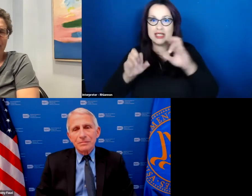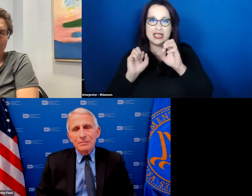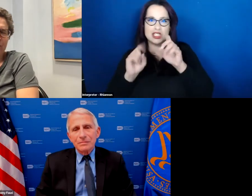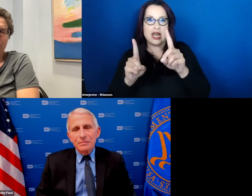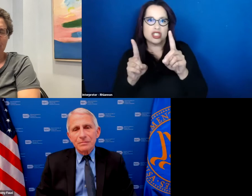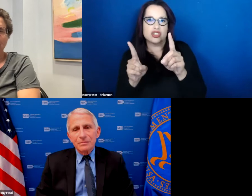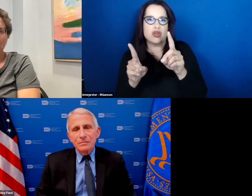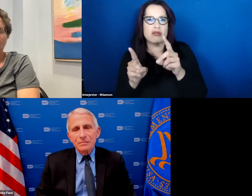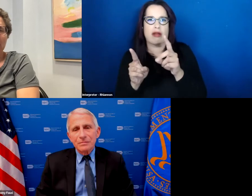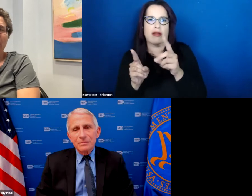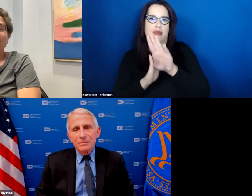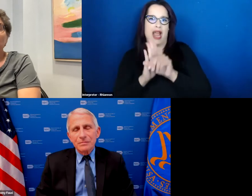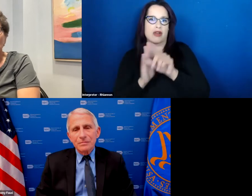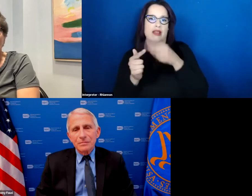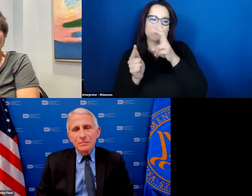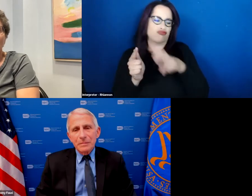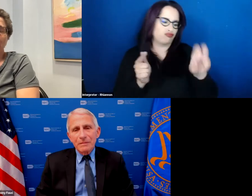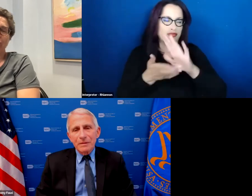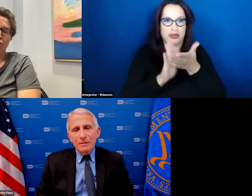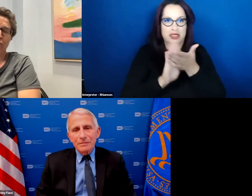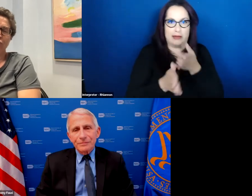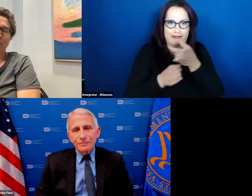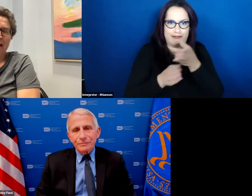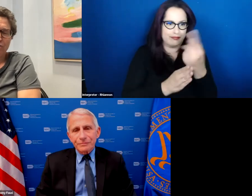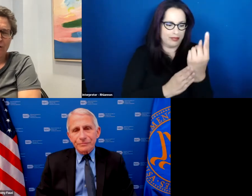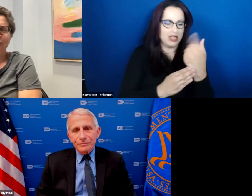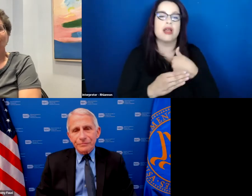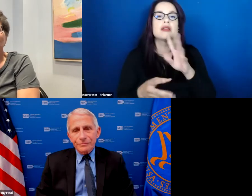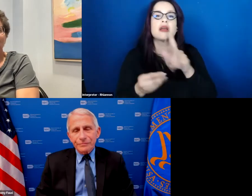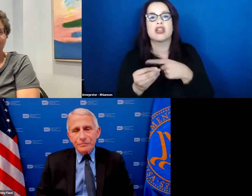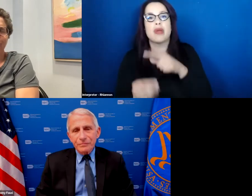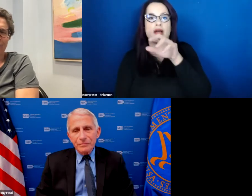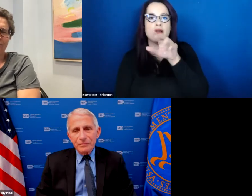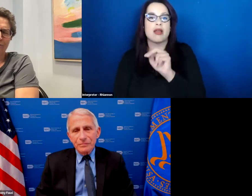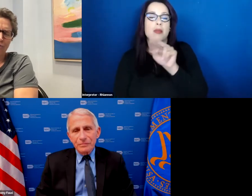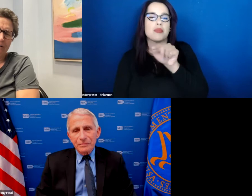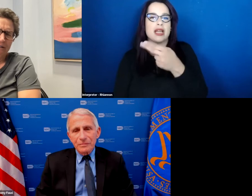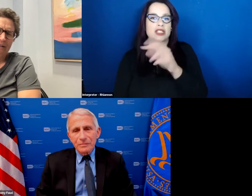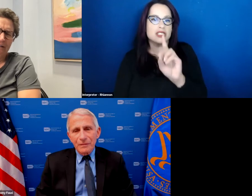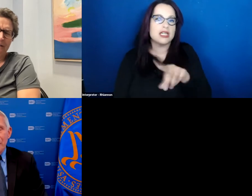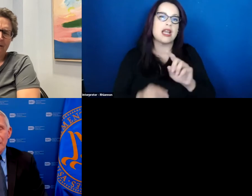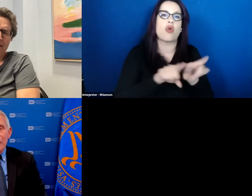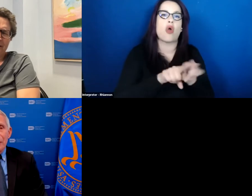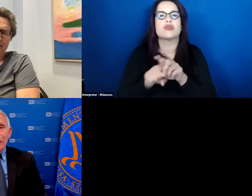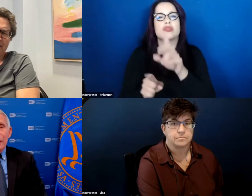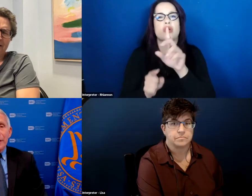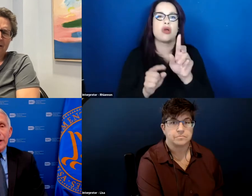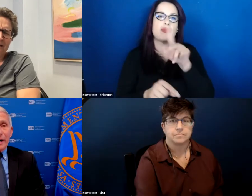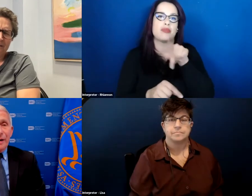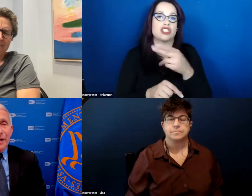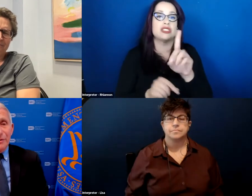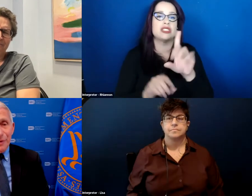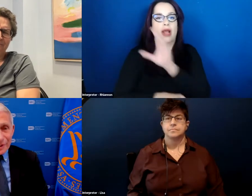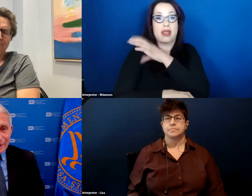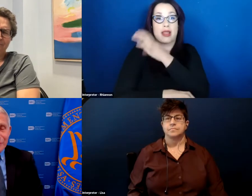about md phd physicians doing research phds doing clinical research yeah